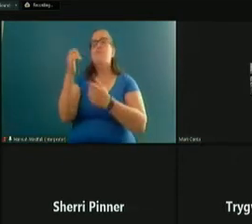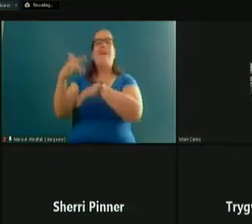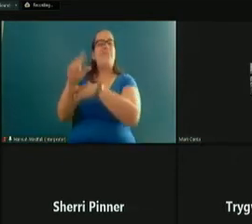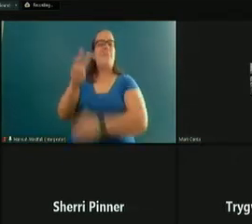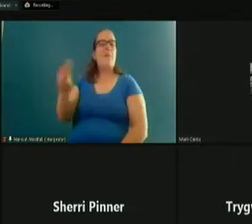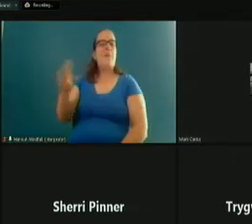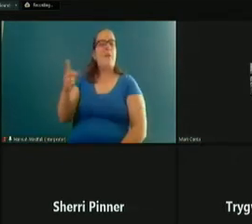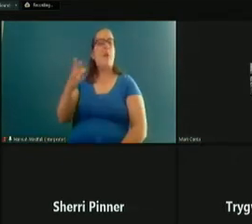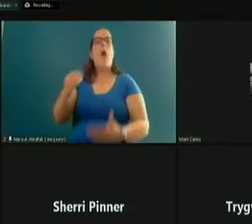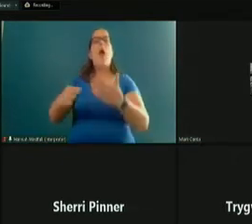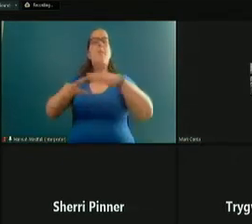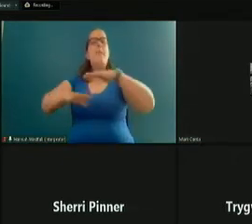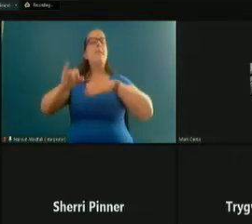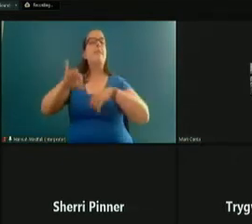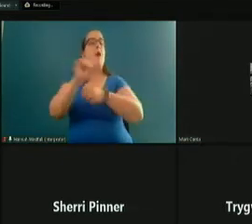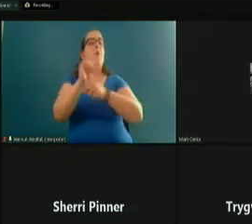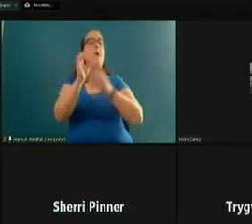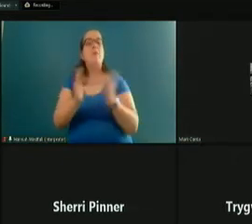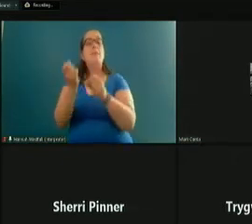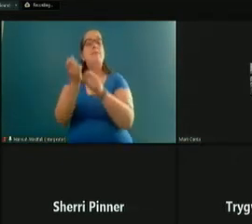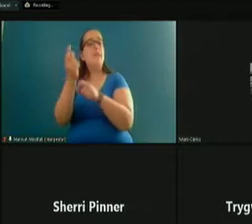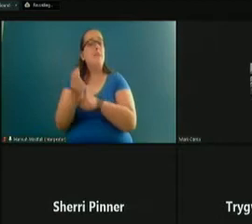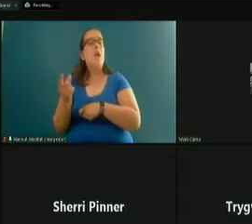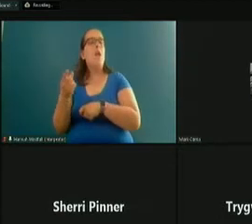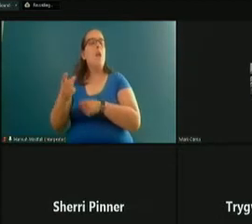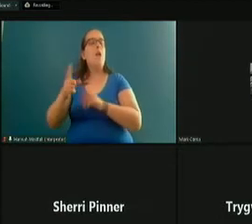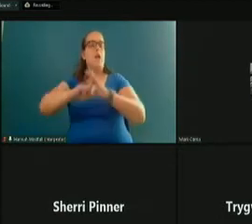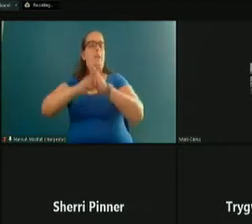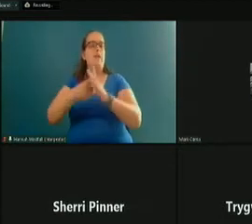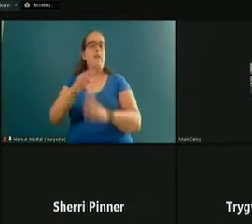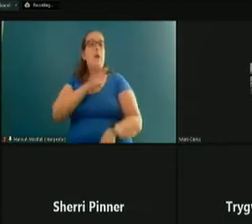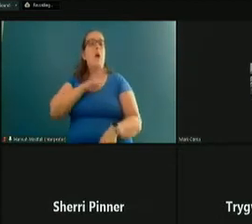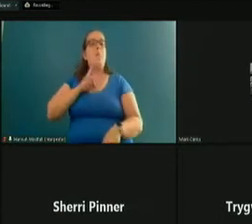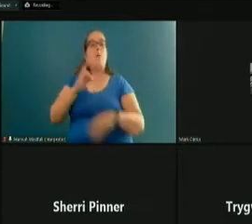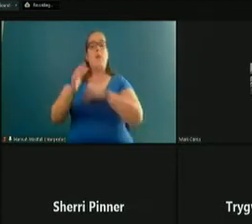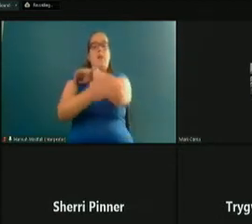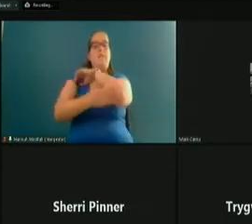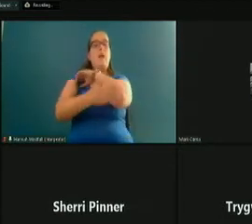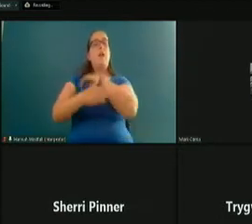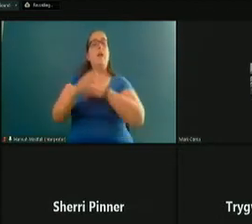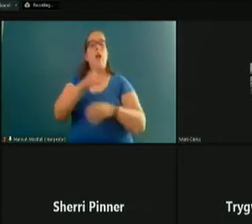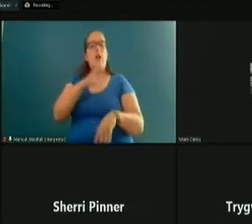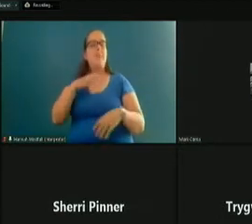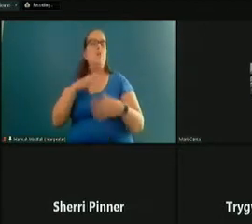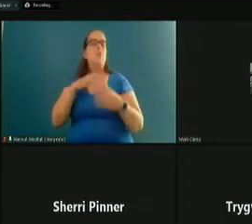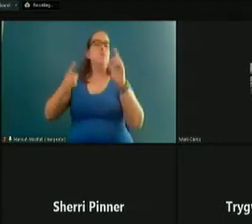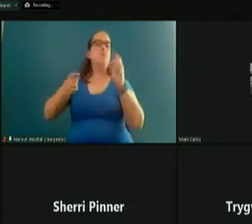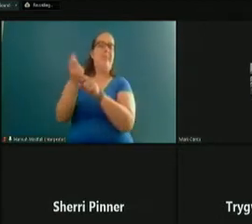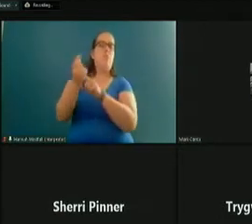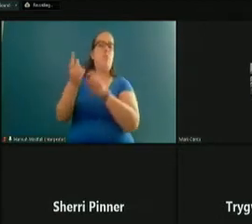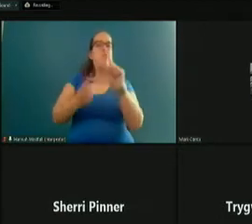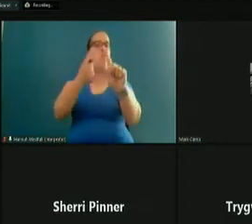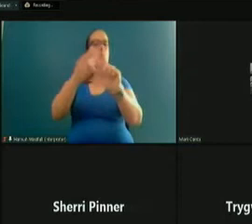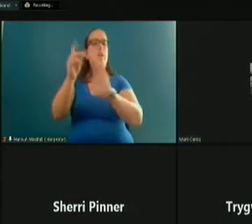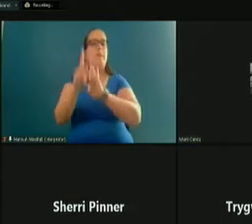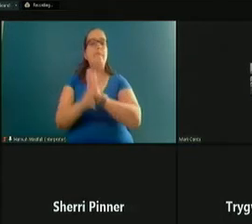And the basis of the work plan, every year, it begins with the Board of County Commissioners' annual goals and policies, public input, which